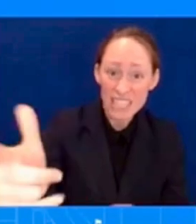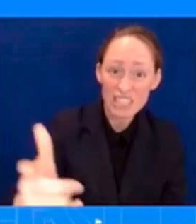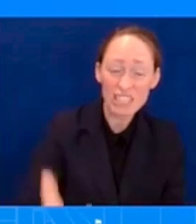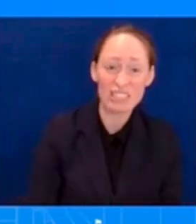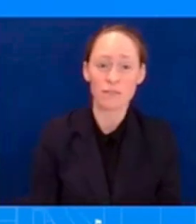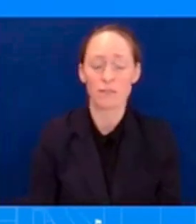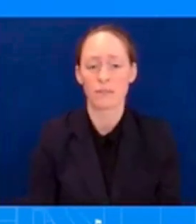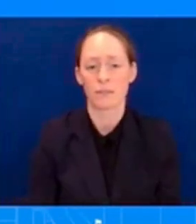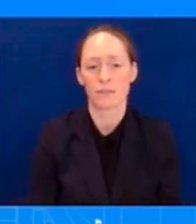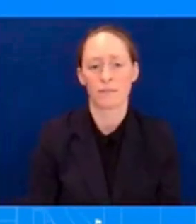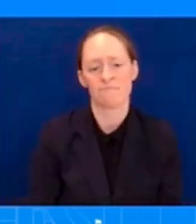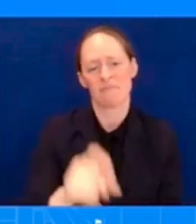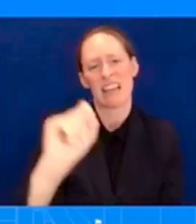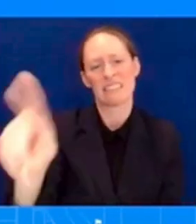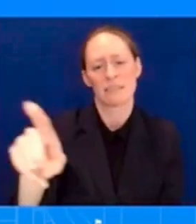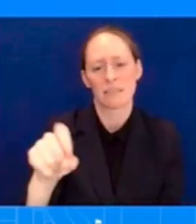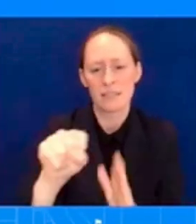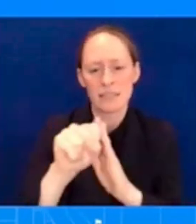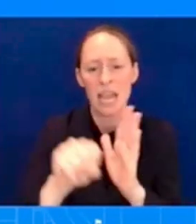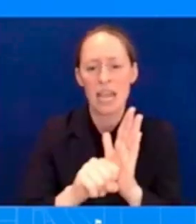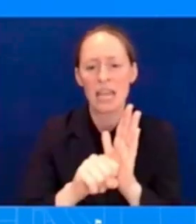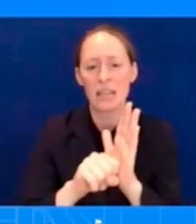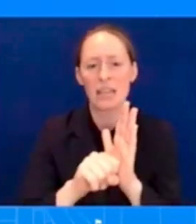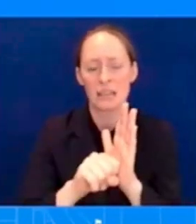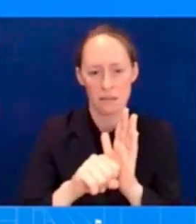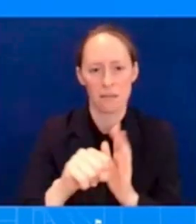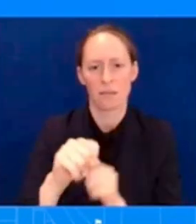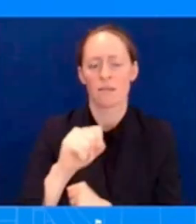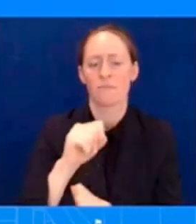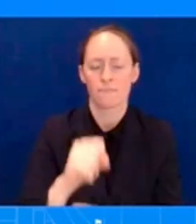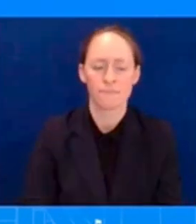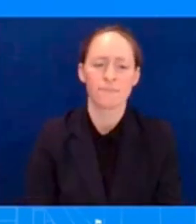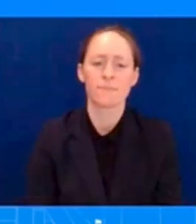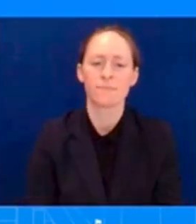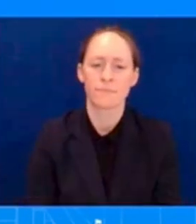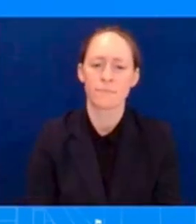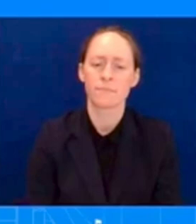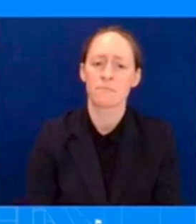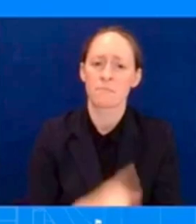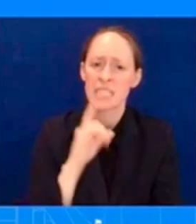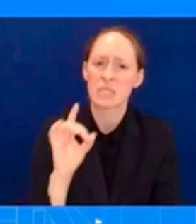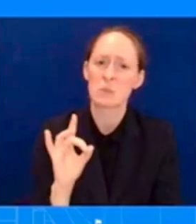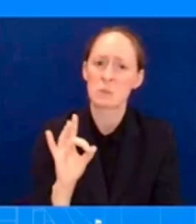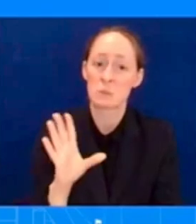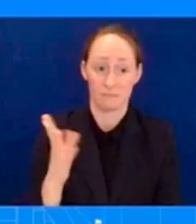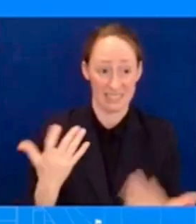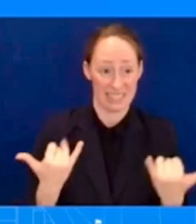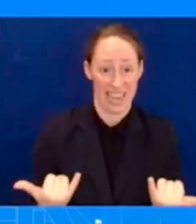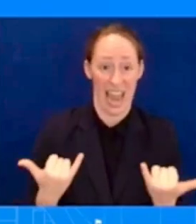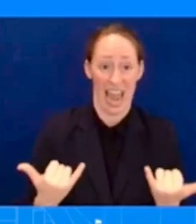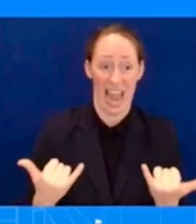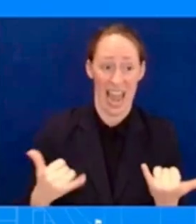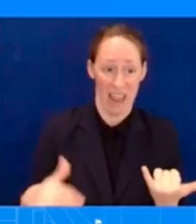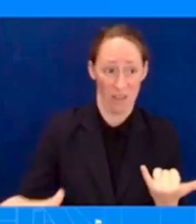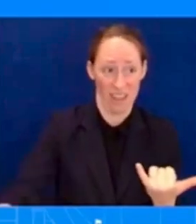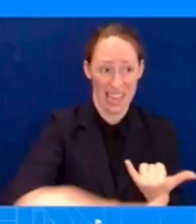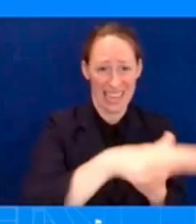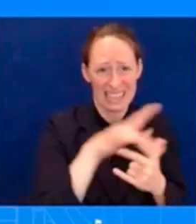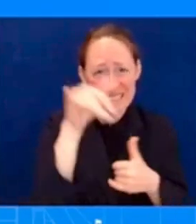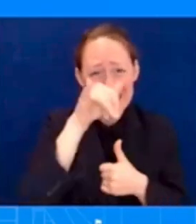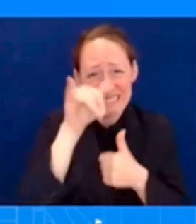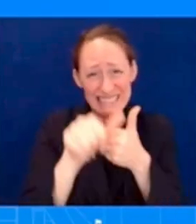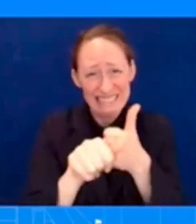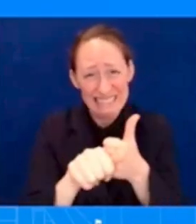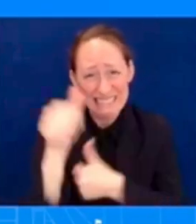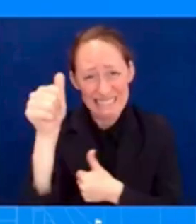ground right now it is extremely hazardous there are structures that are partially scanning that engineers have to clear first